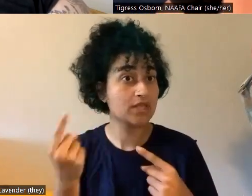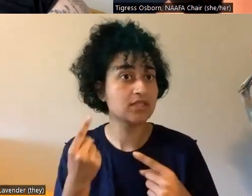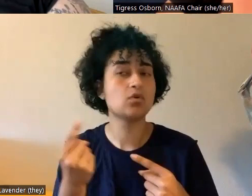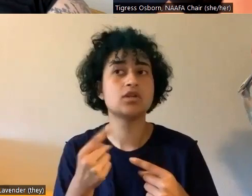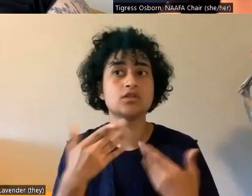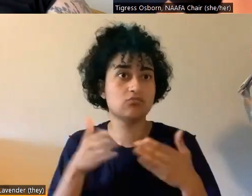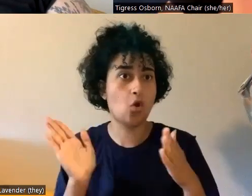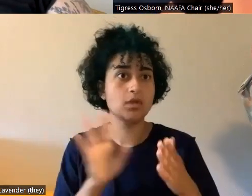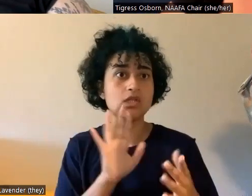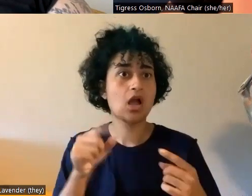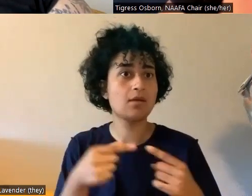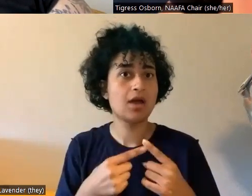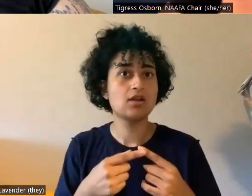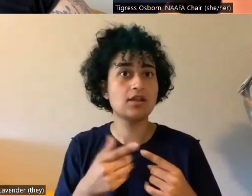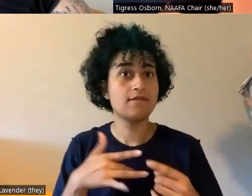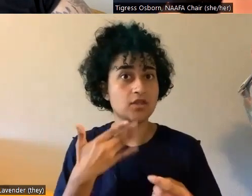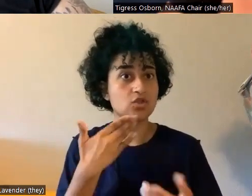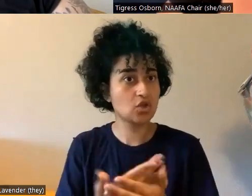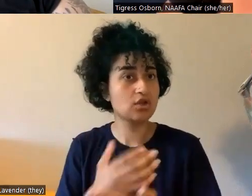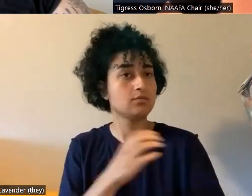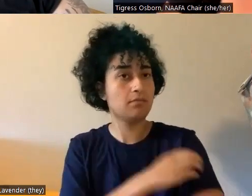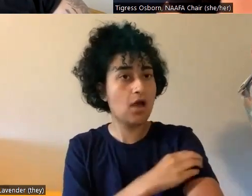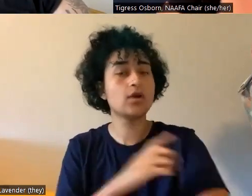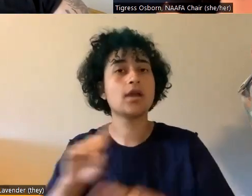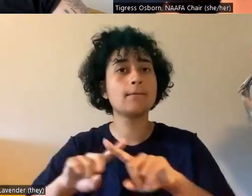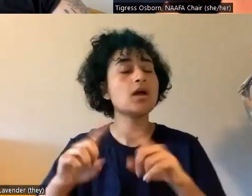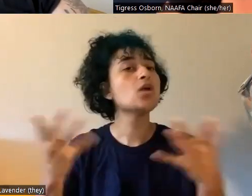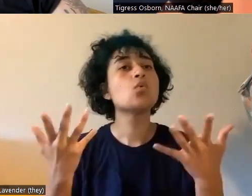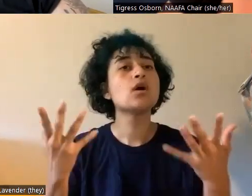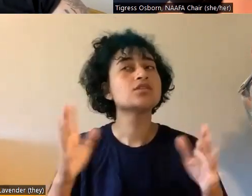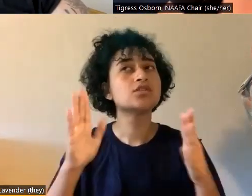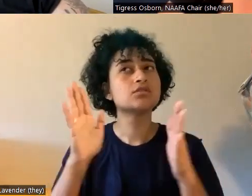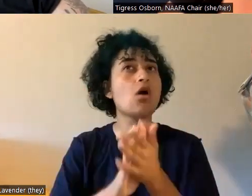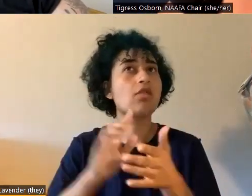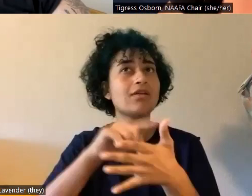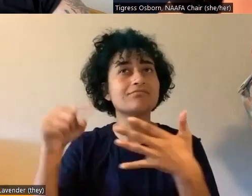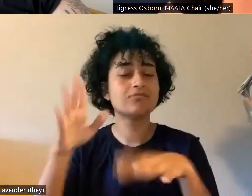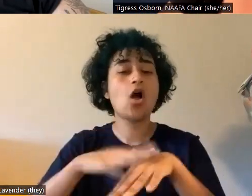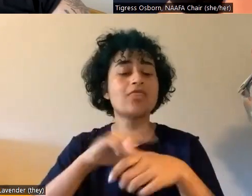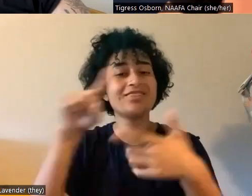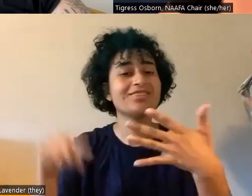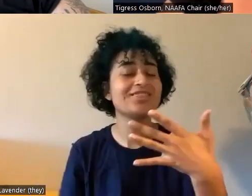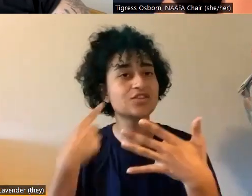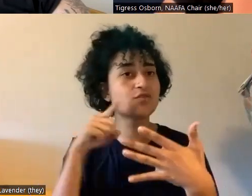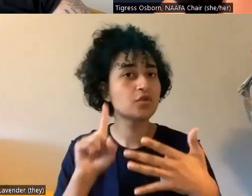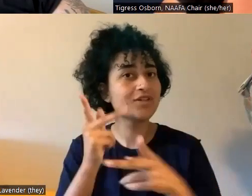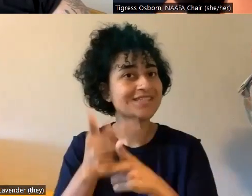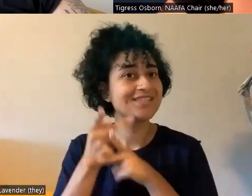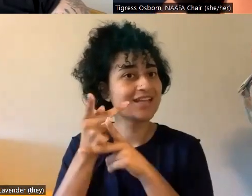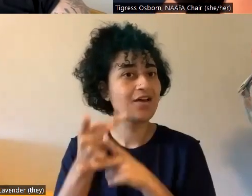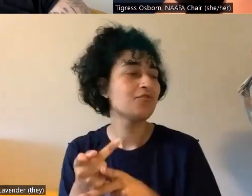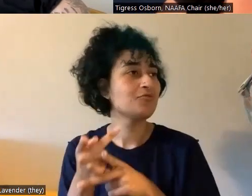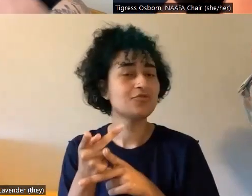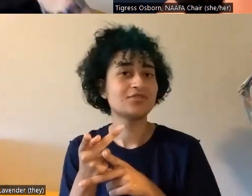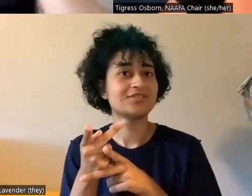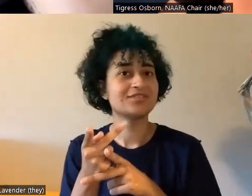what else makes the list? Like sometimes we think of self-care as being like, well, you know, Instagram self-care sort of sometimes looks like I got a latte and a pedicure